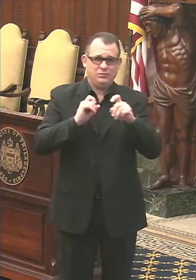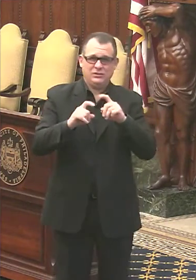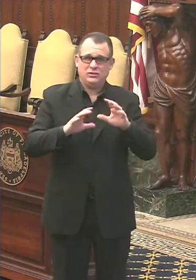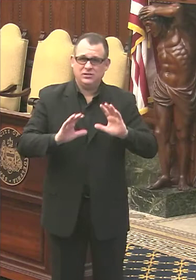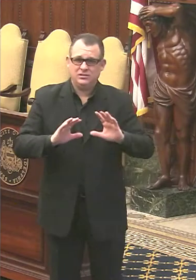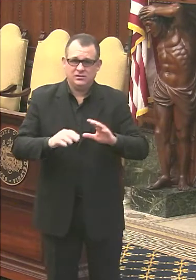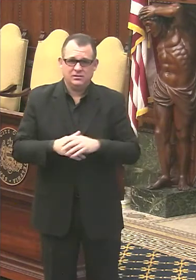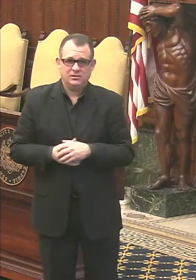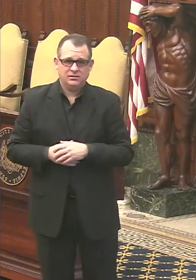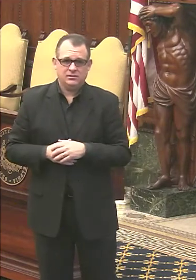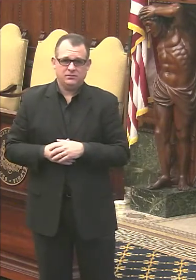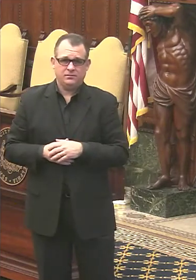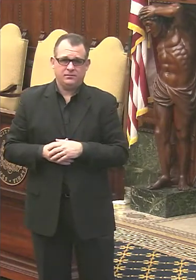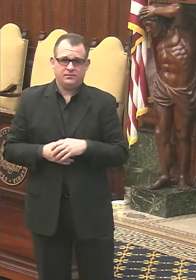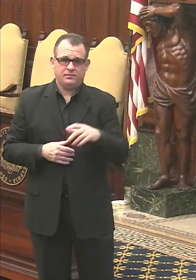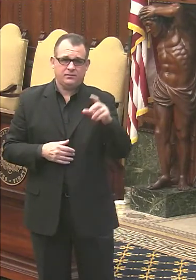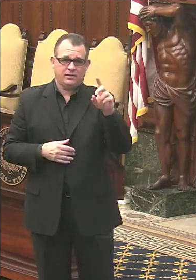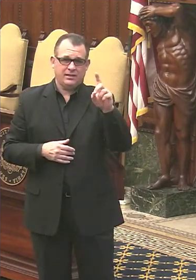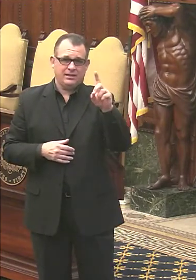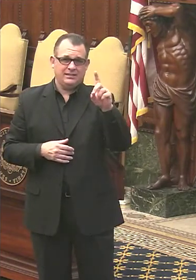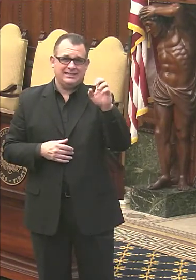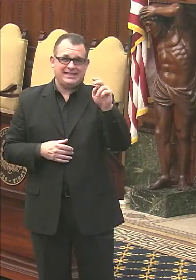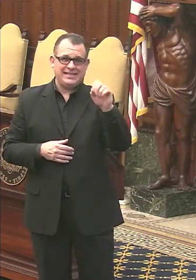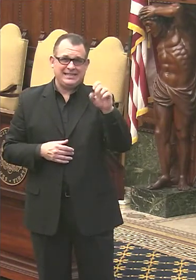possible. Denise Clay, you're up.